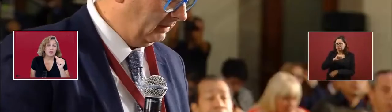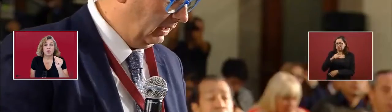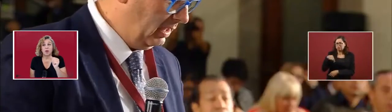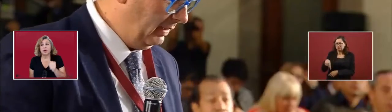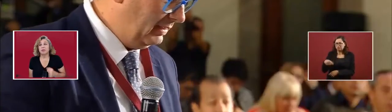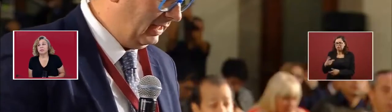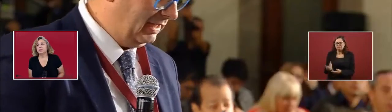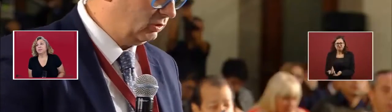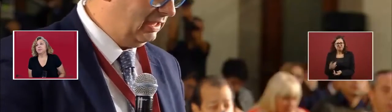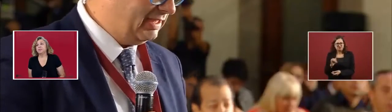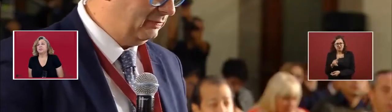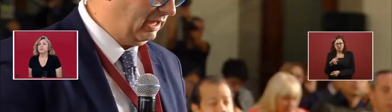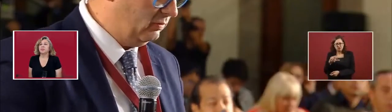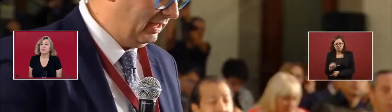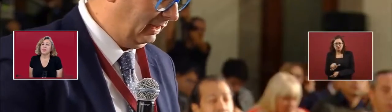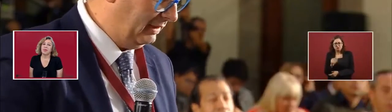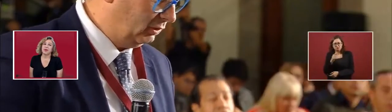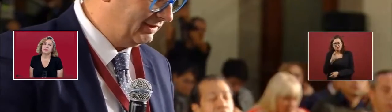Wow.